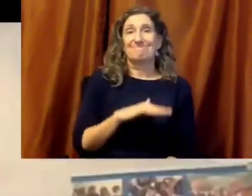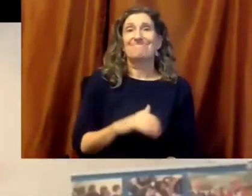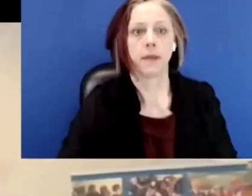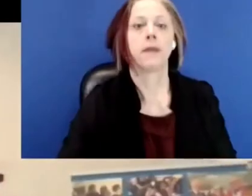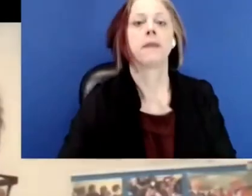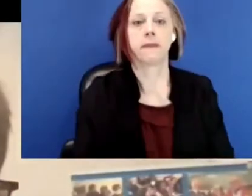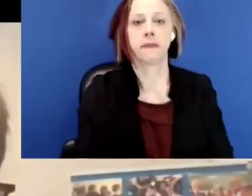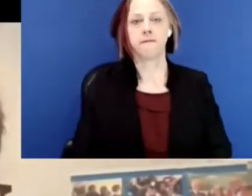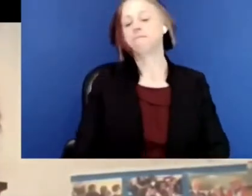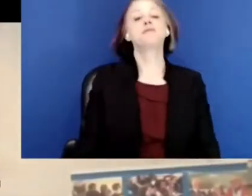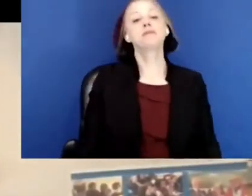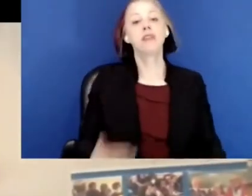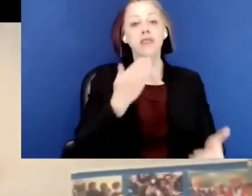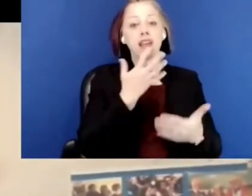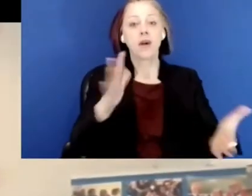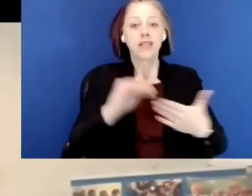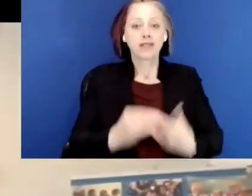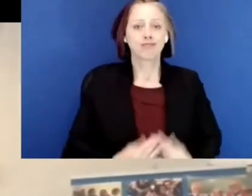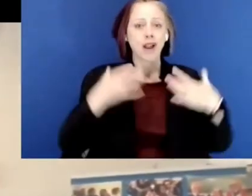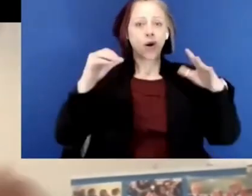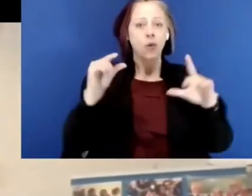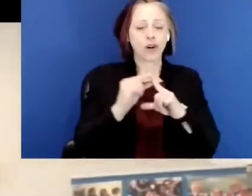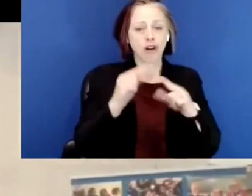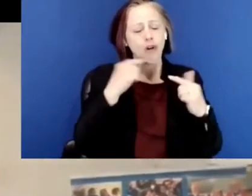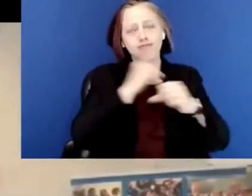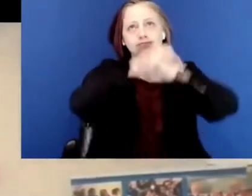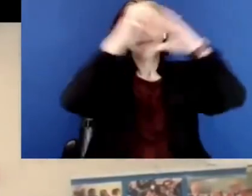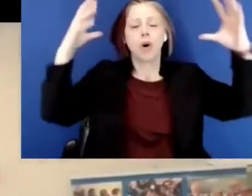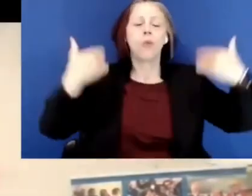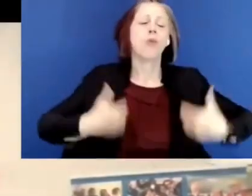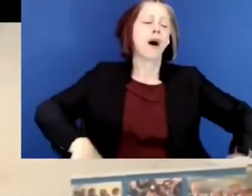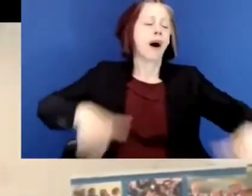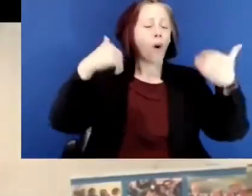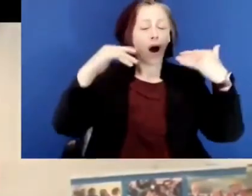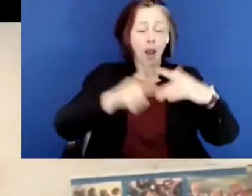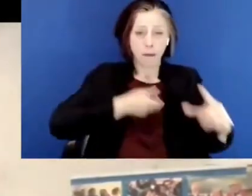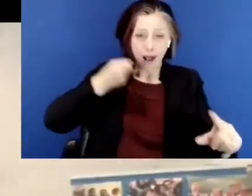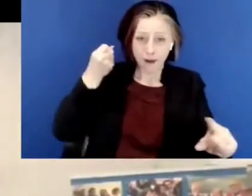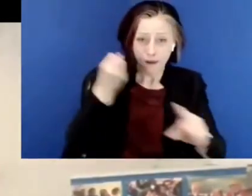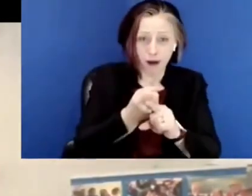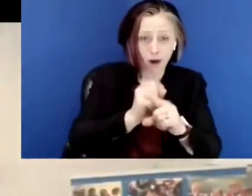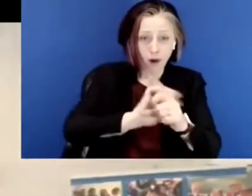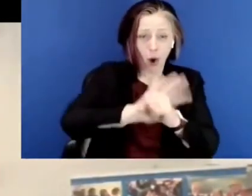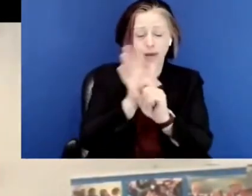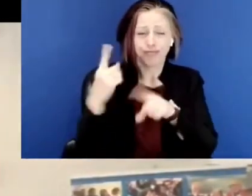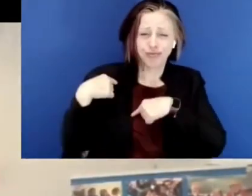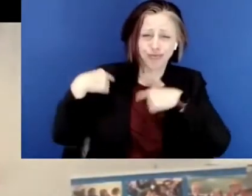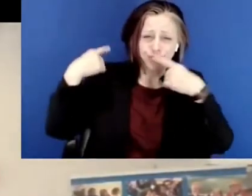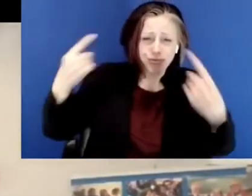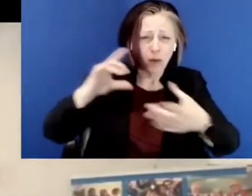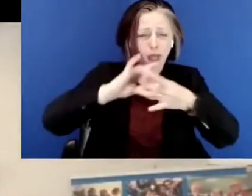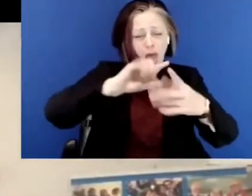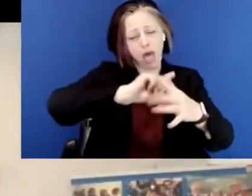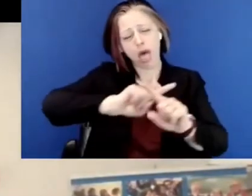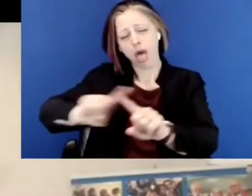David, thank you so much for those inspiring words, but also for that big picture about how impactful this